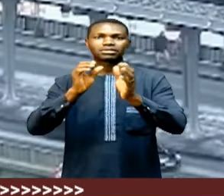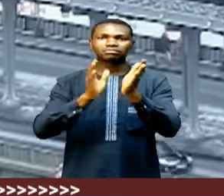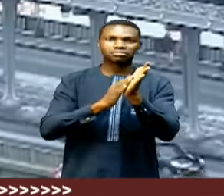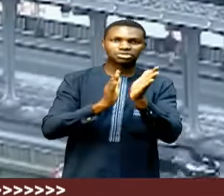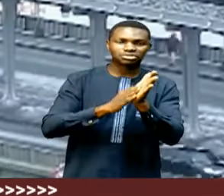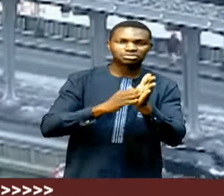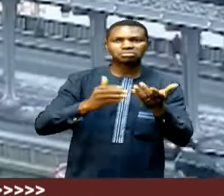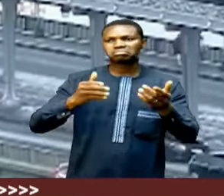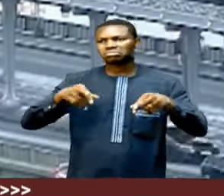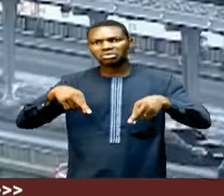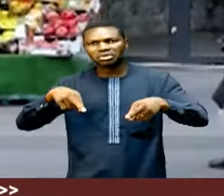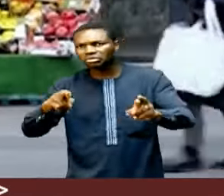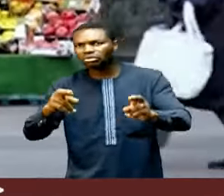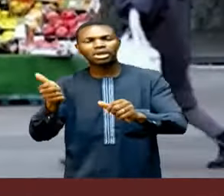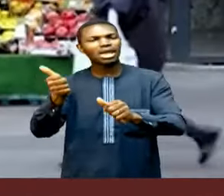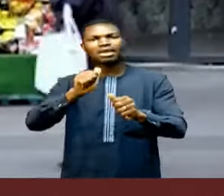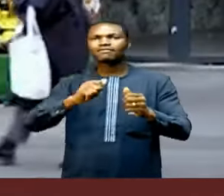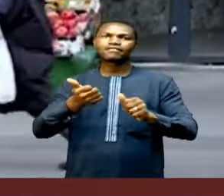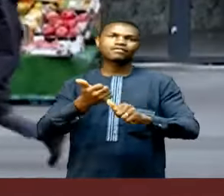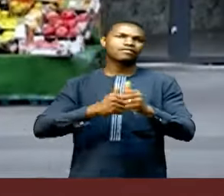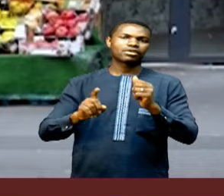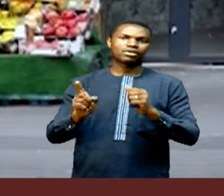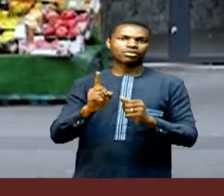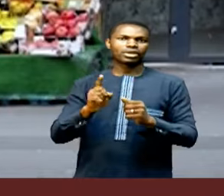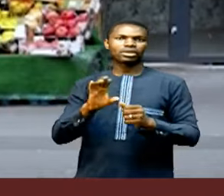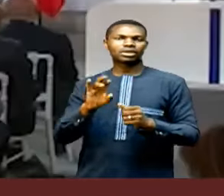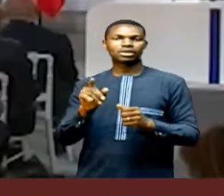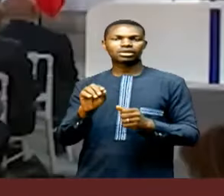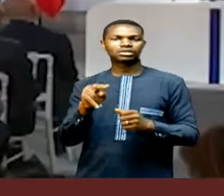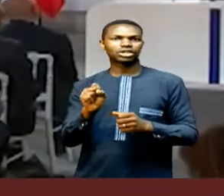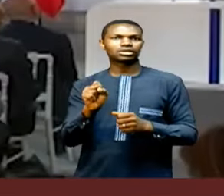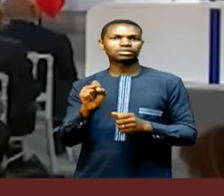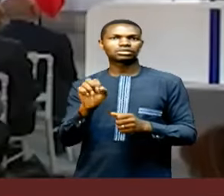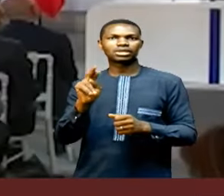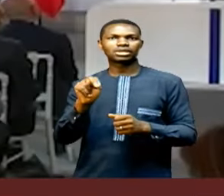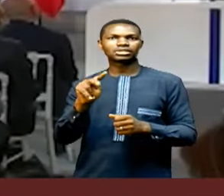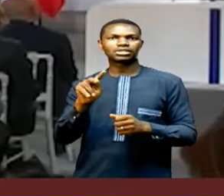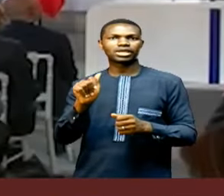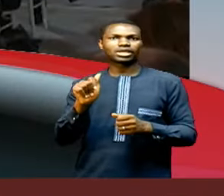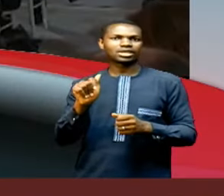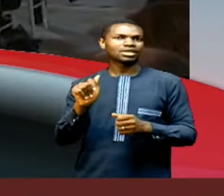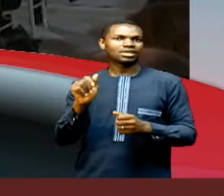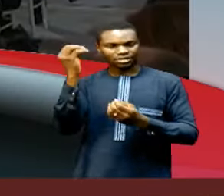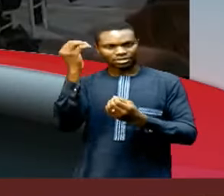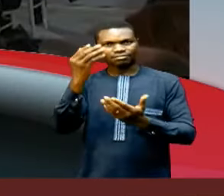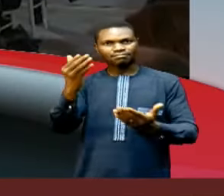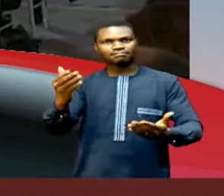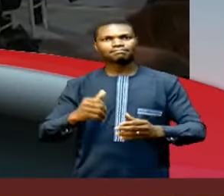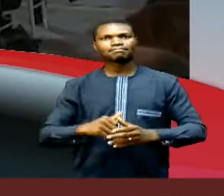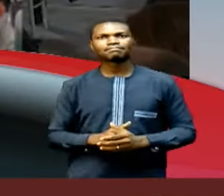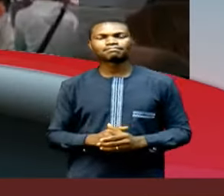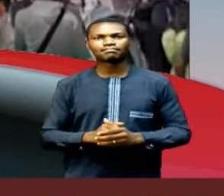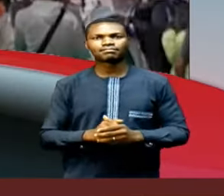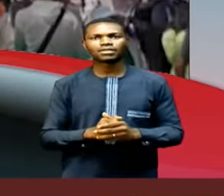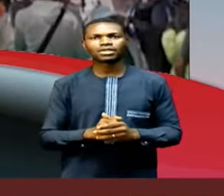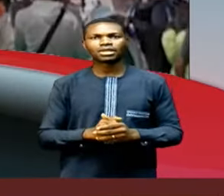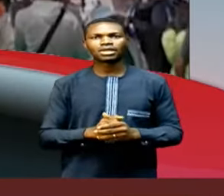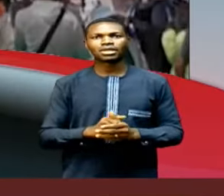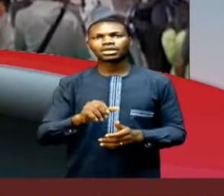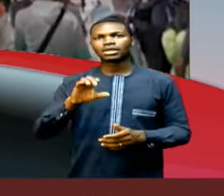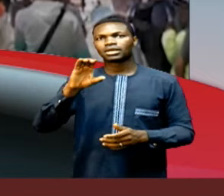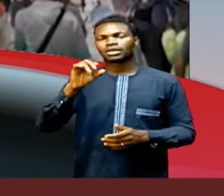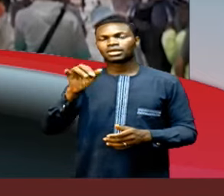and in shops, said Macron. Charles Alva, NTN News. China's population